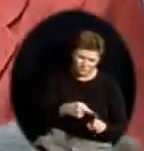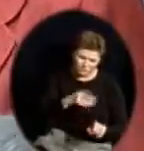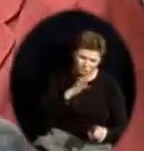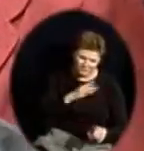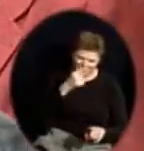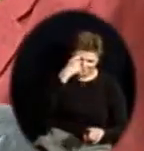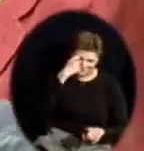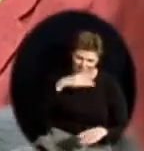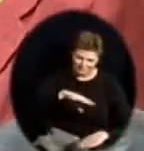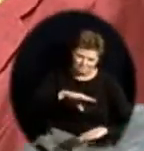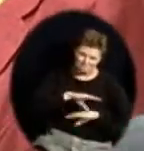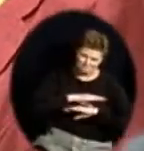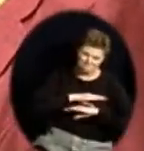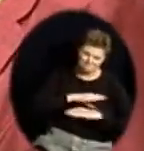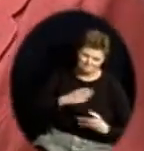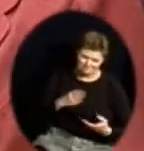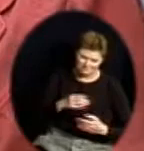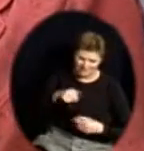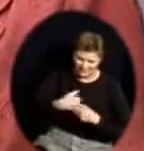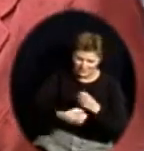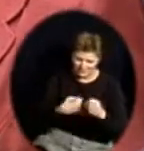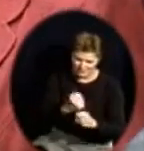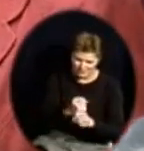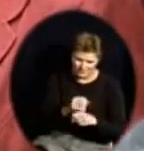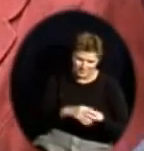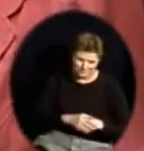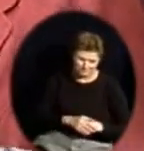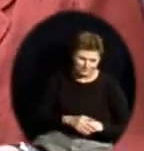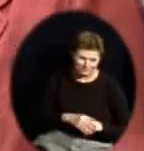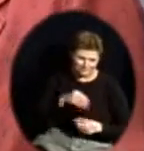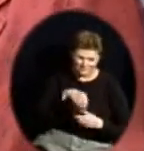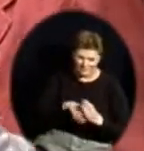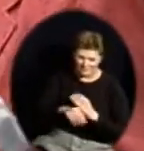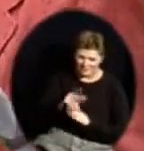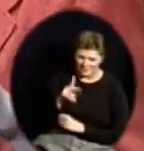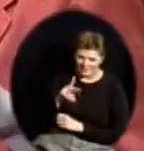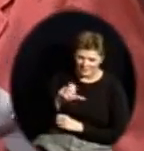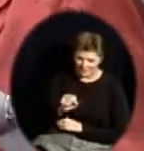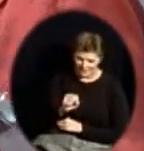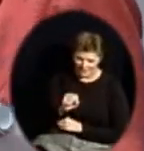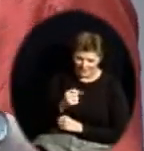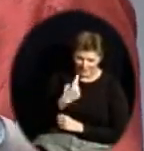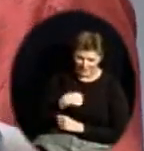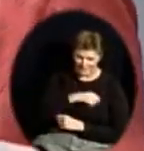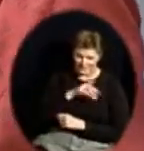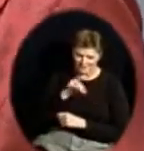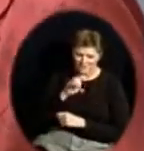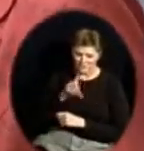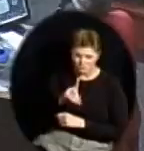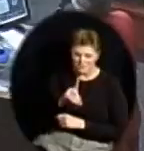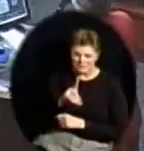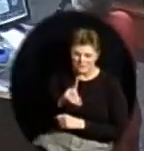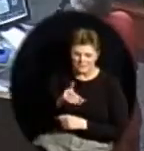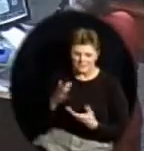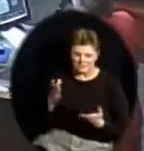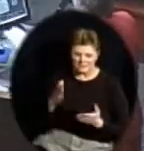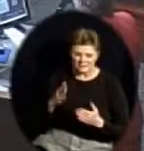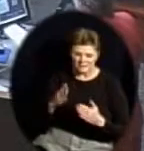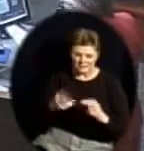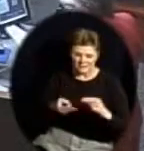were pretty incremental about, in Kansas, we actually did take a nice approach of kind of having a stair-stepped approach.